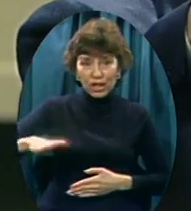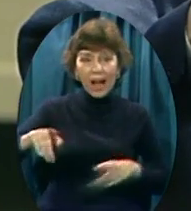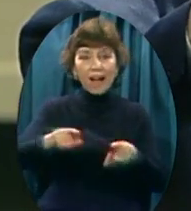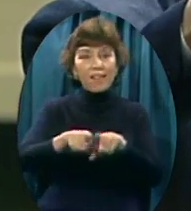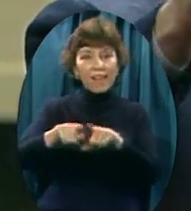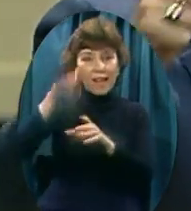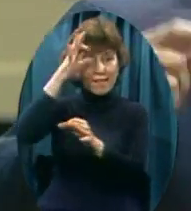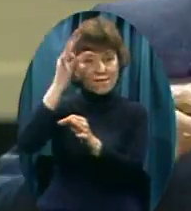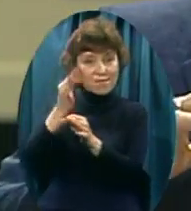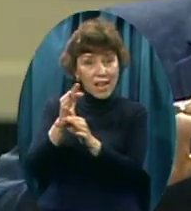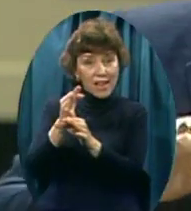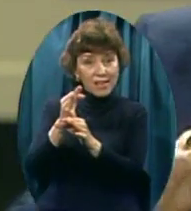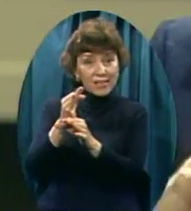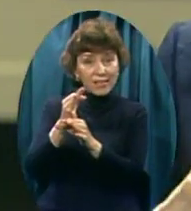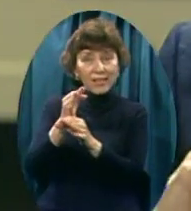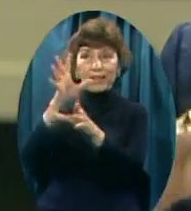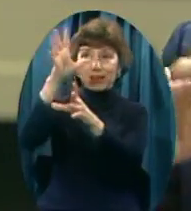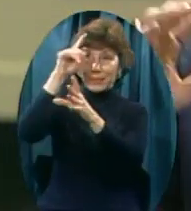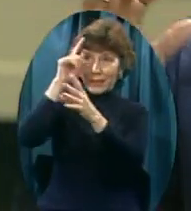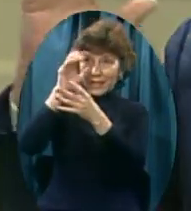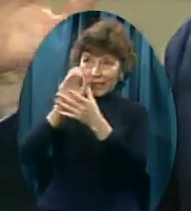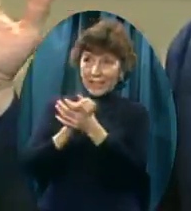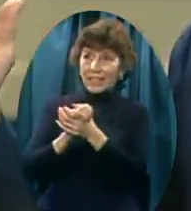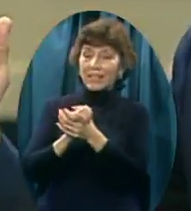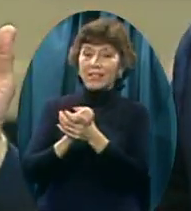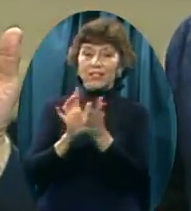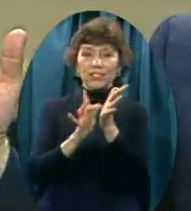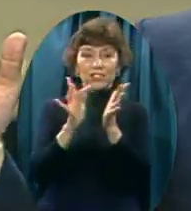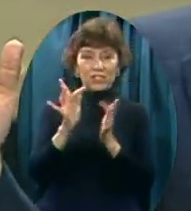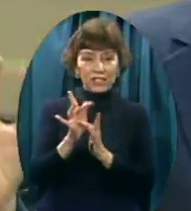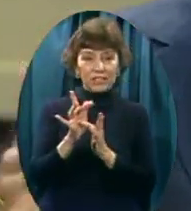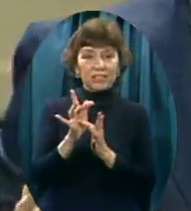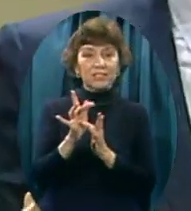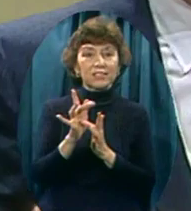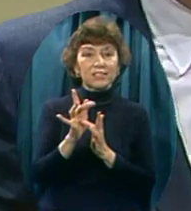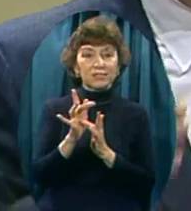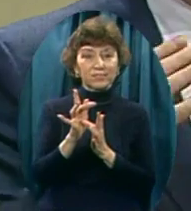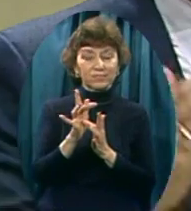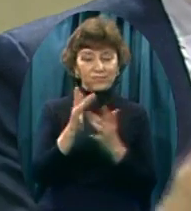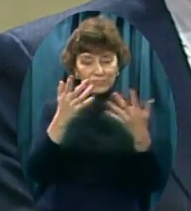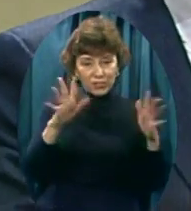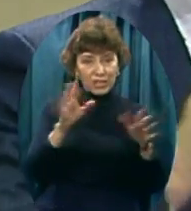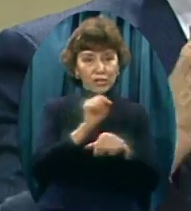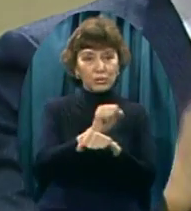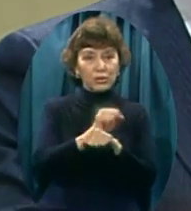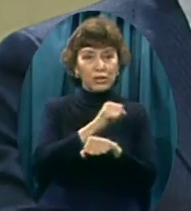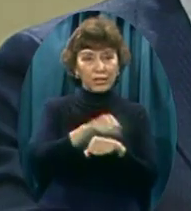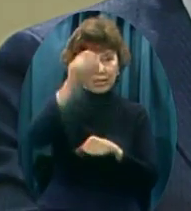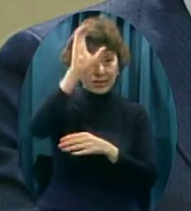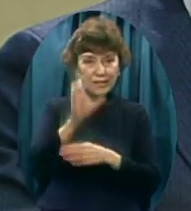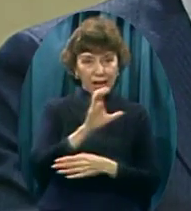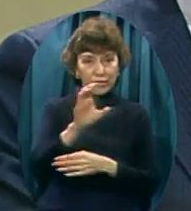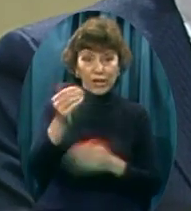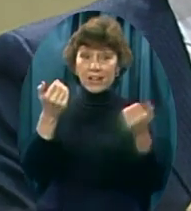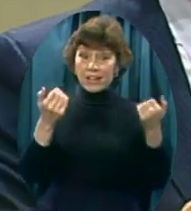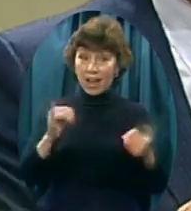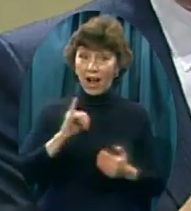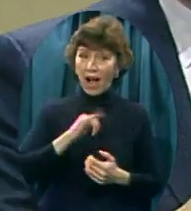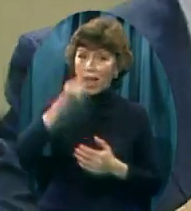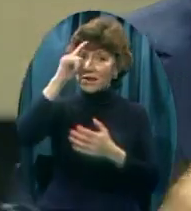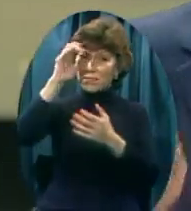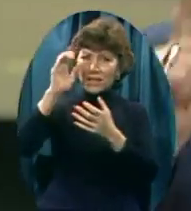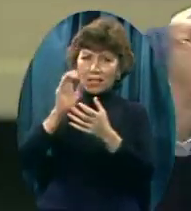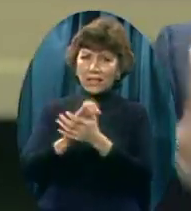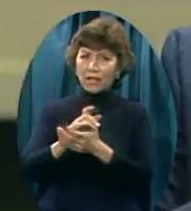Calvary Now as you build Upon that foundation I don't mind telling you I believe in the Inerrancy of scripture Every word of